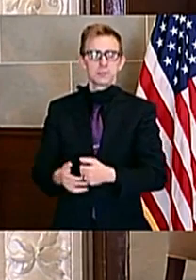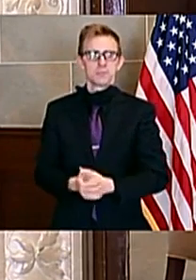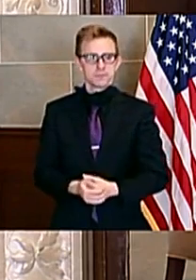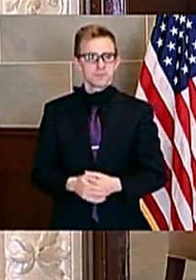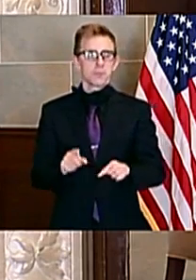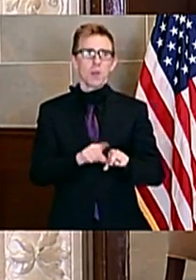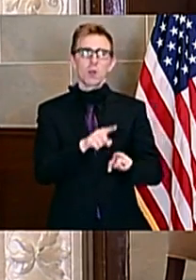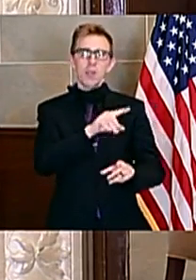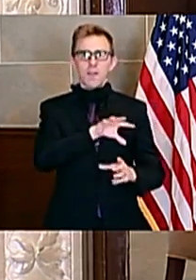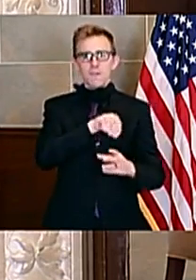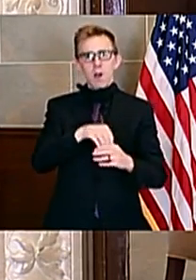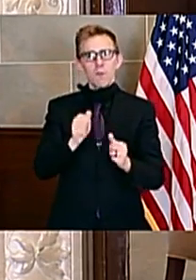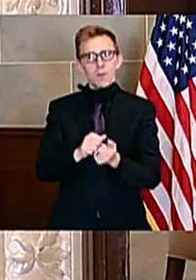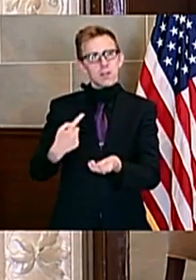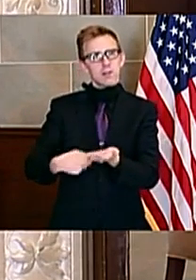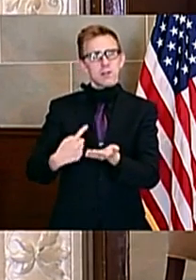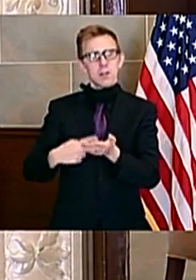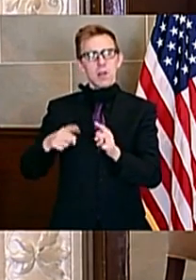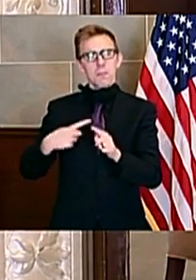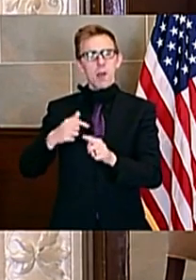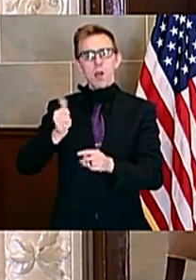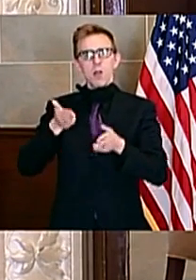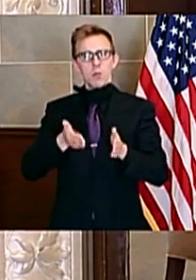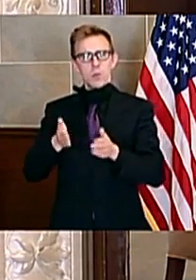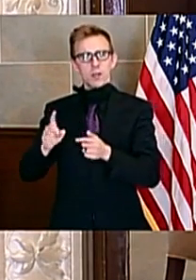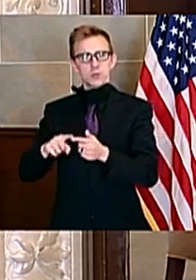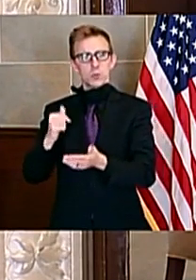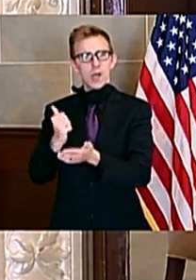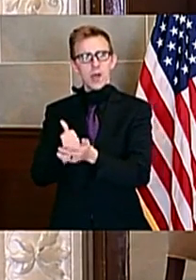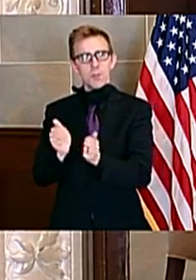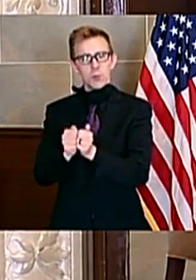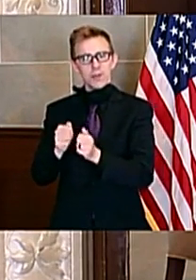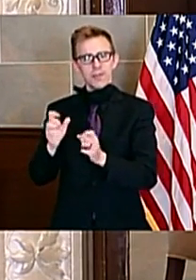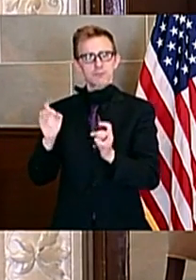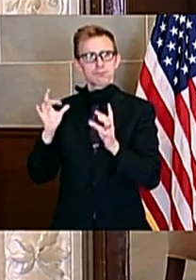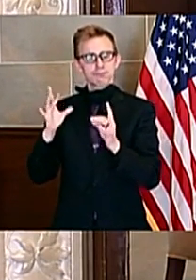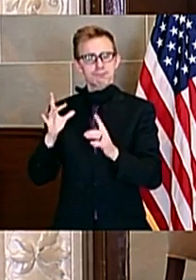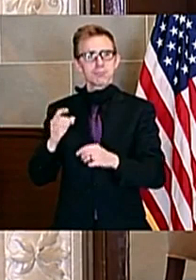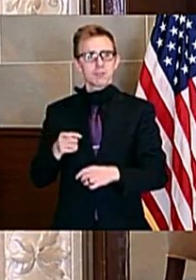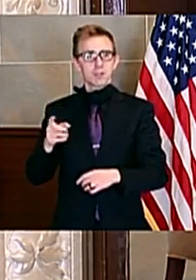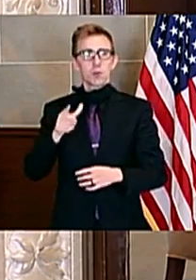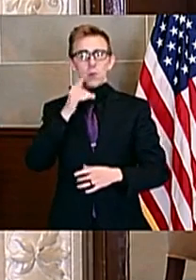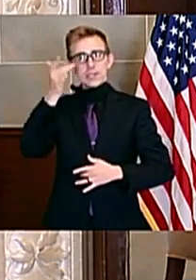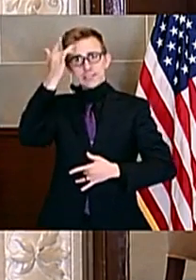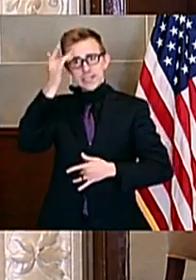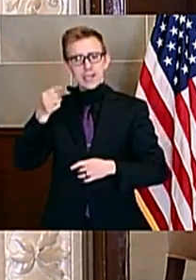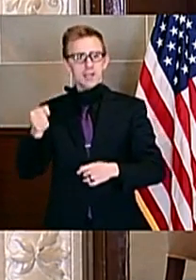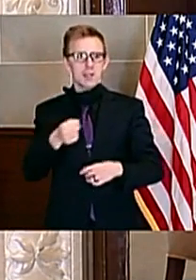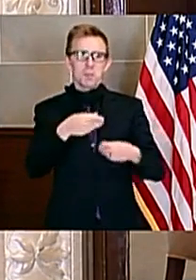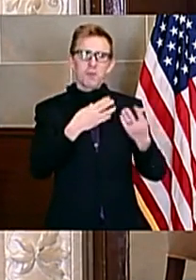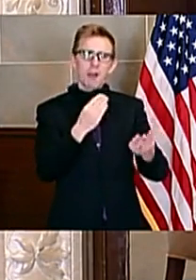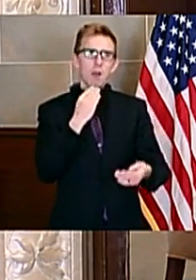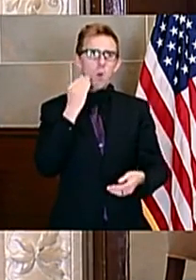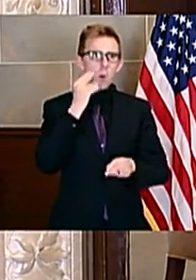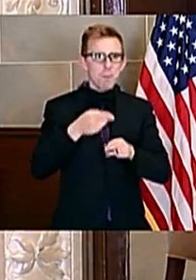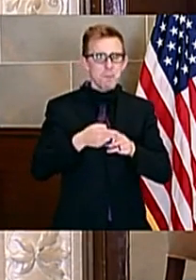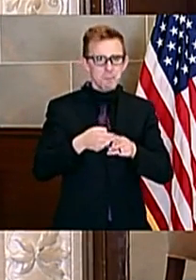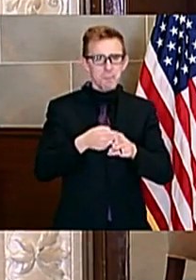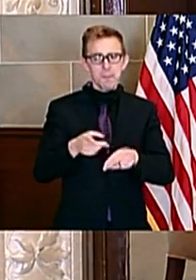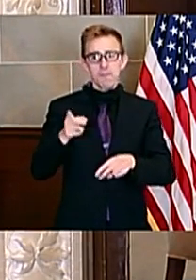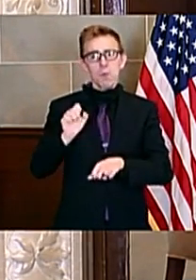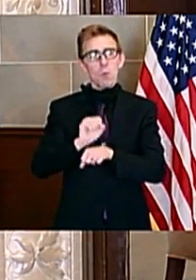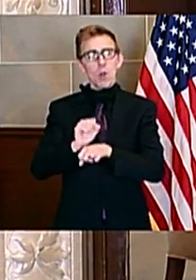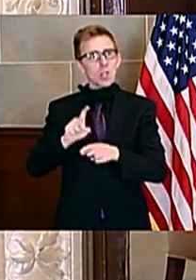engaged in conversations about other ways to help in the crisis, sheltering the sick, providing housing for healthcare workers who can't go home.